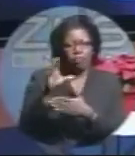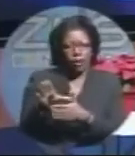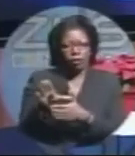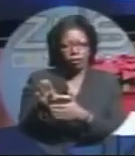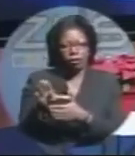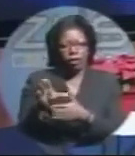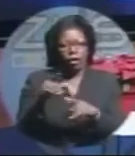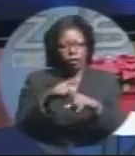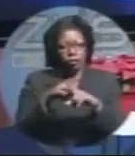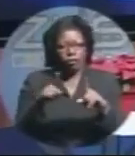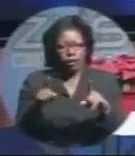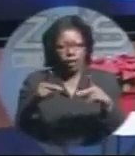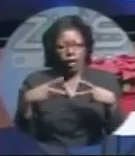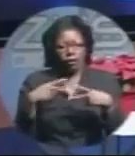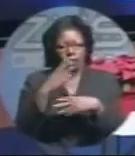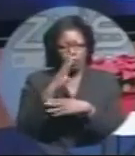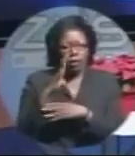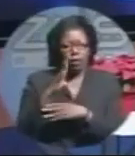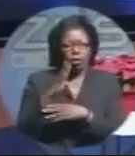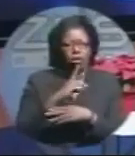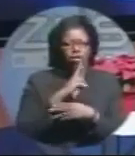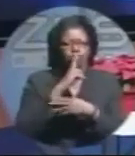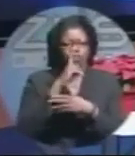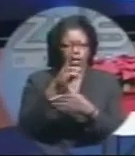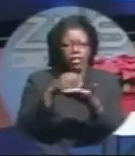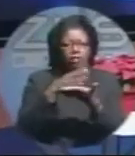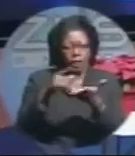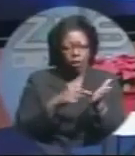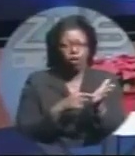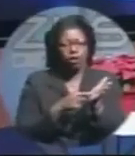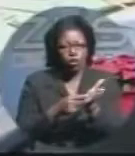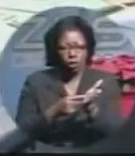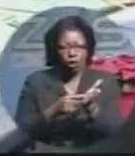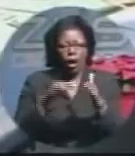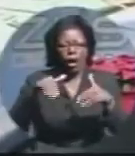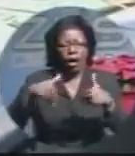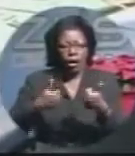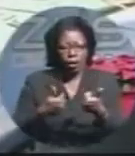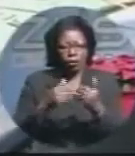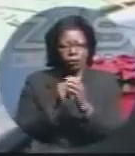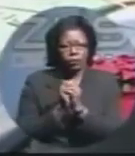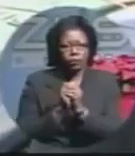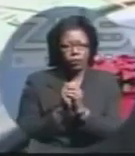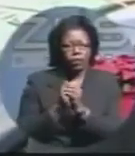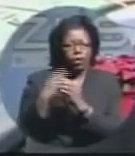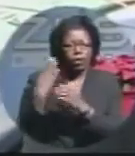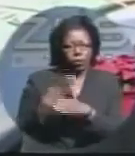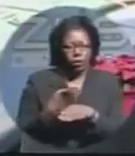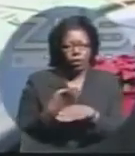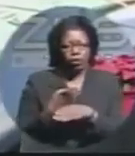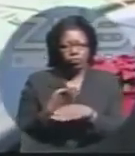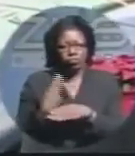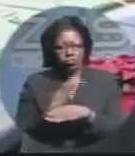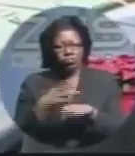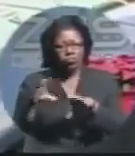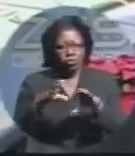certified on the basis that it was actually spent. We do recognize the obligation to pay.